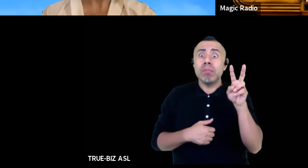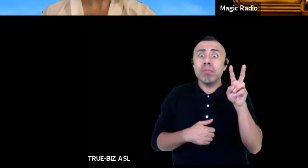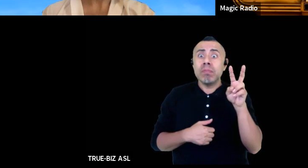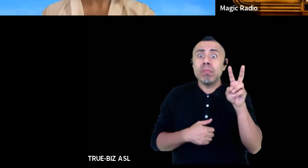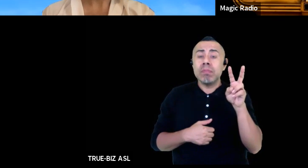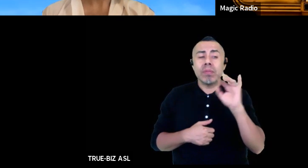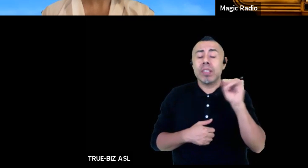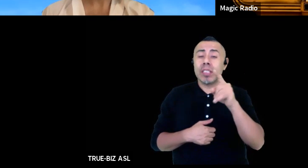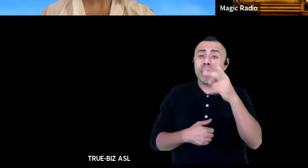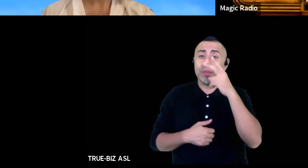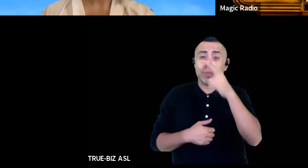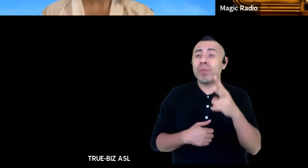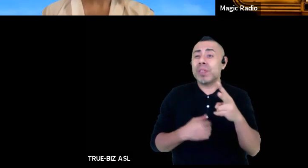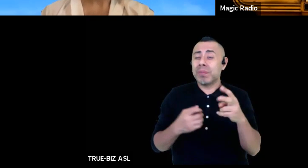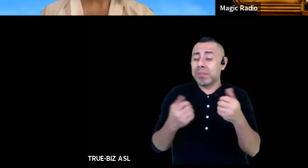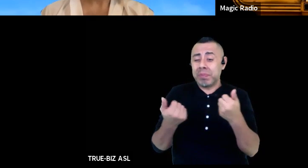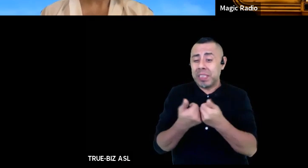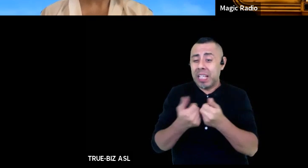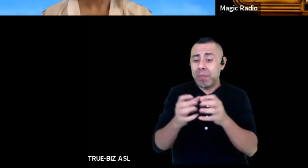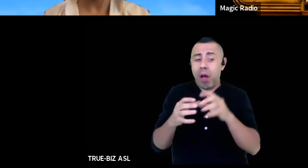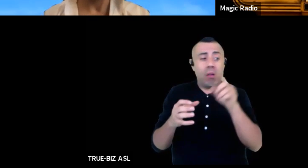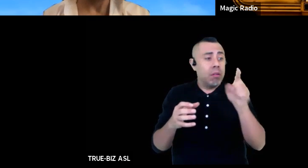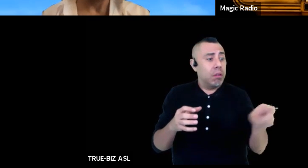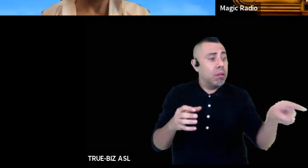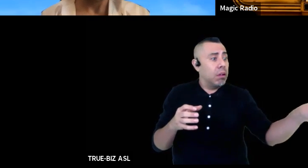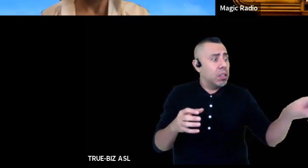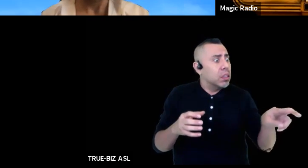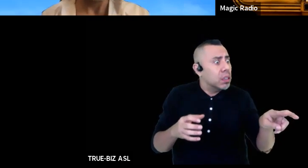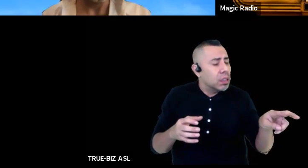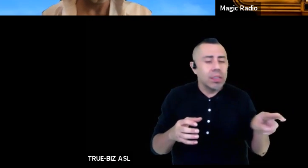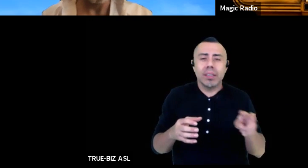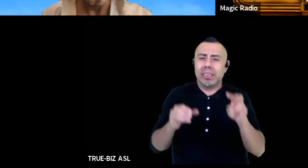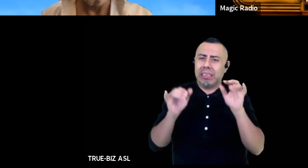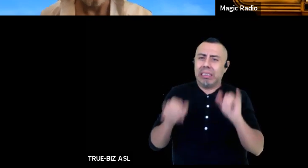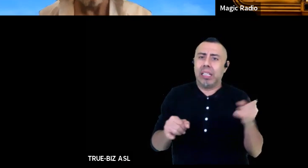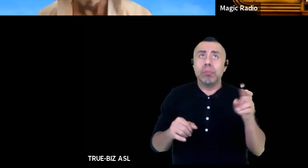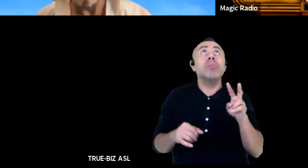his head and fly off into the distance without having given him a drop nightclub